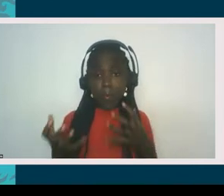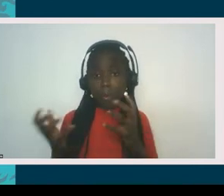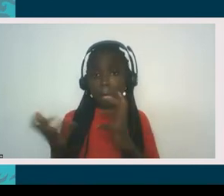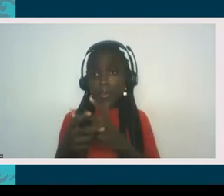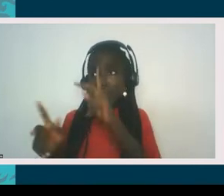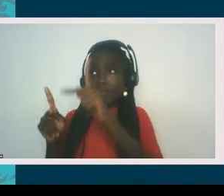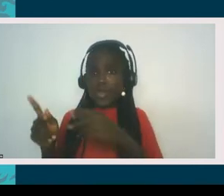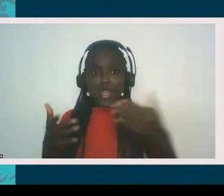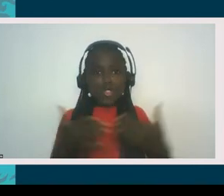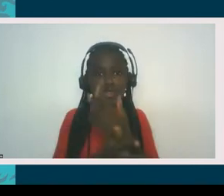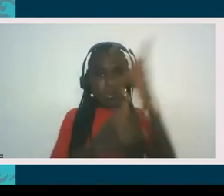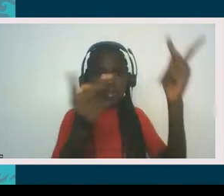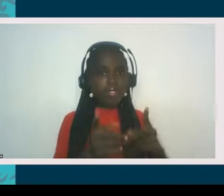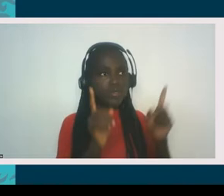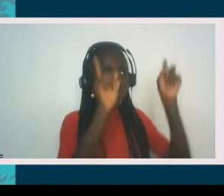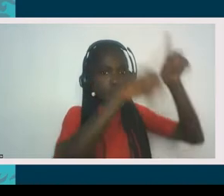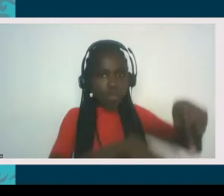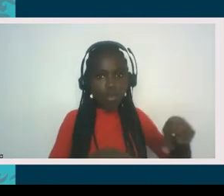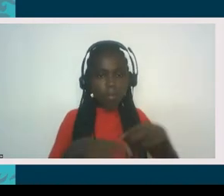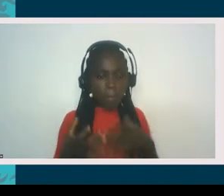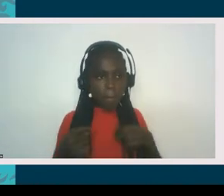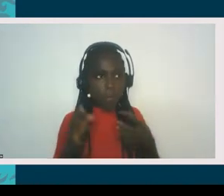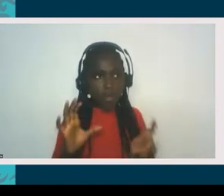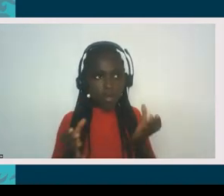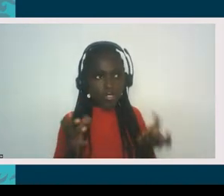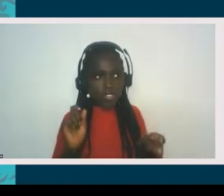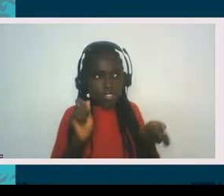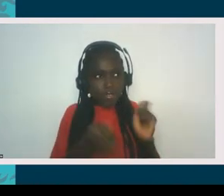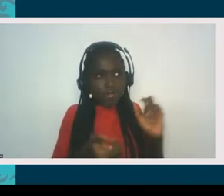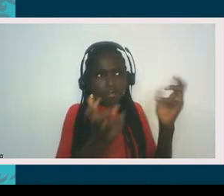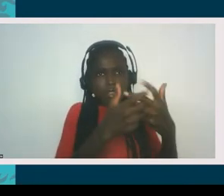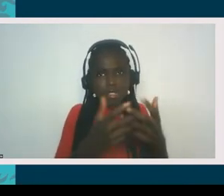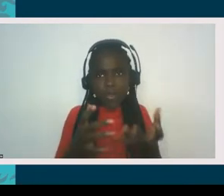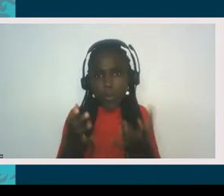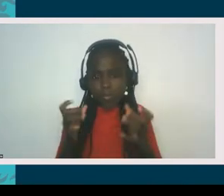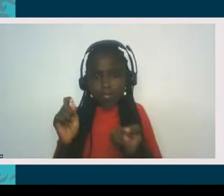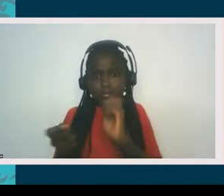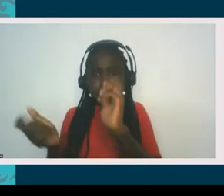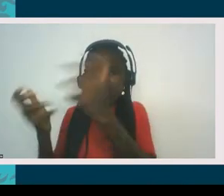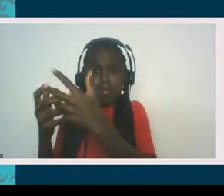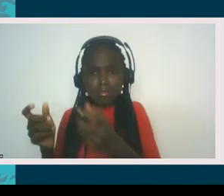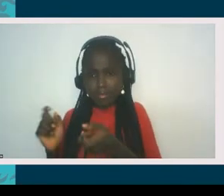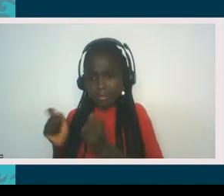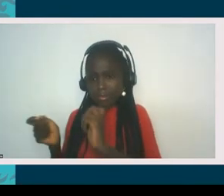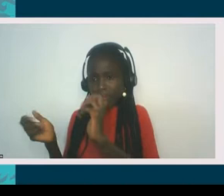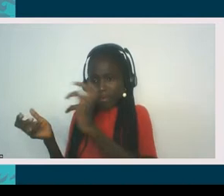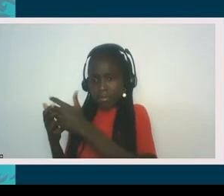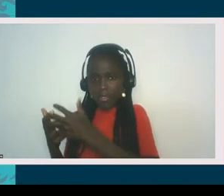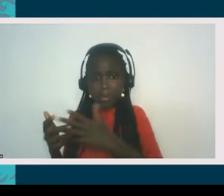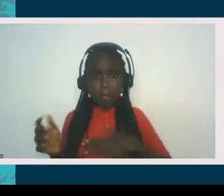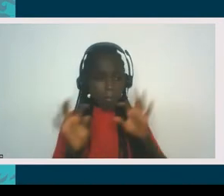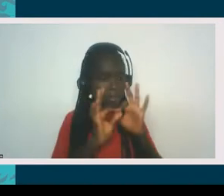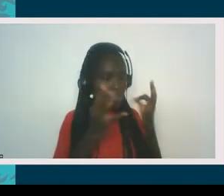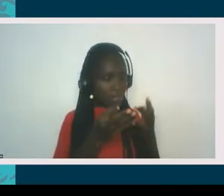place that you go to. But what I was doing was teaching myself how to mask my neurodivergence and also to mask, like, you know, my family's culture.